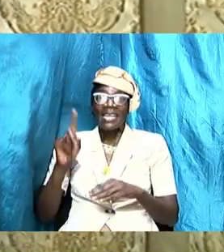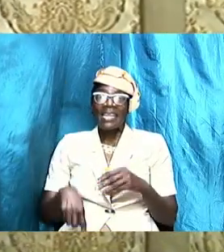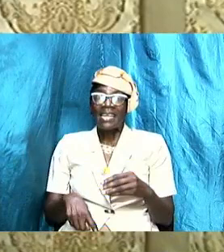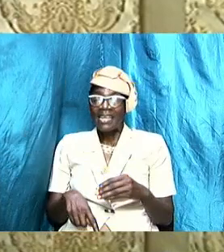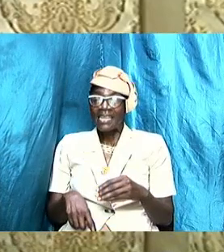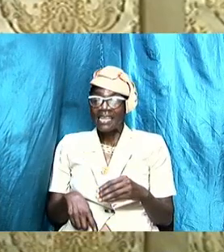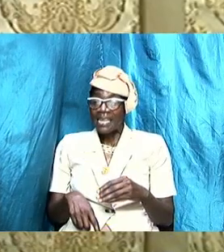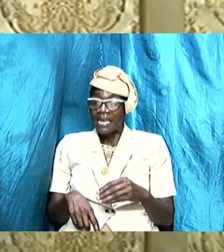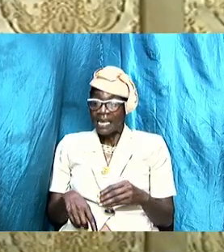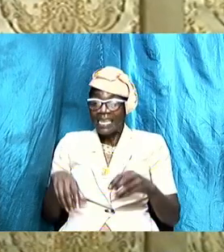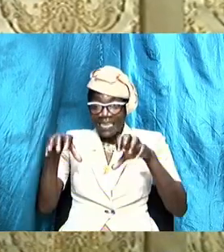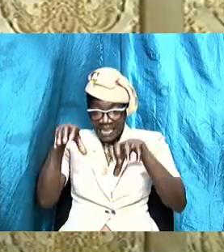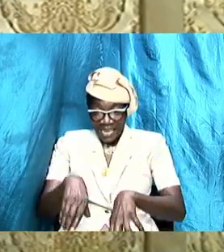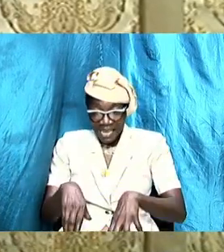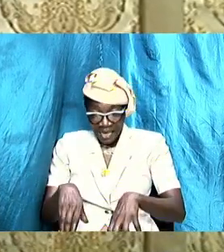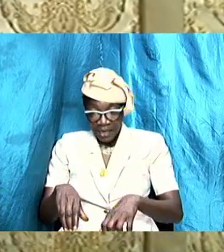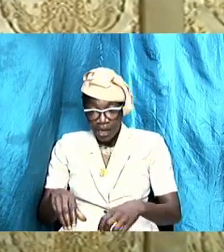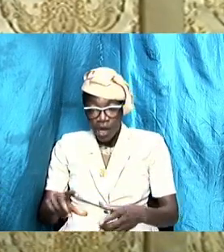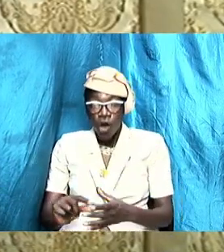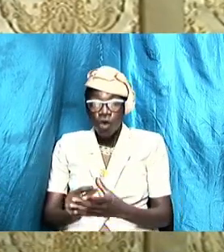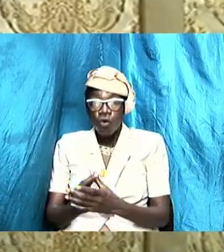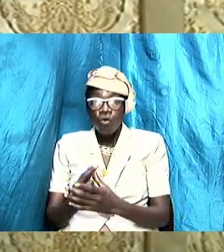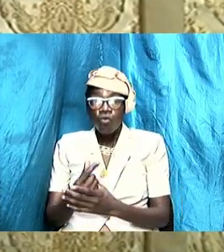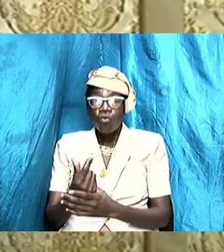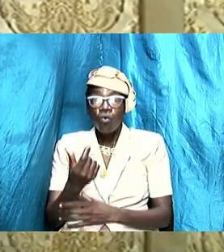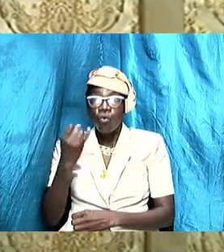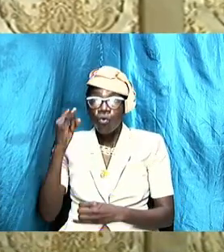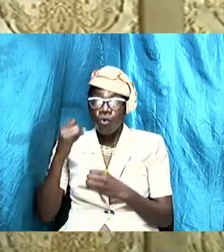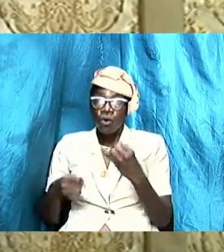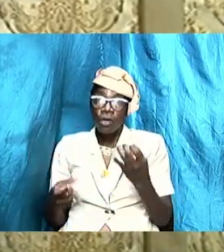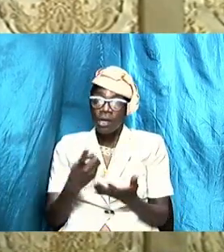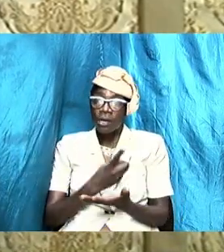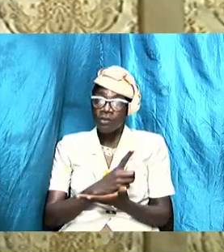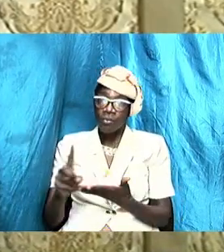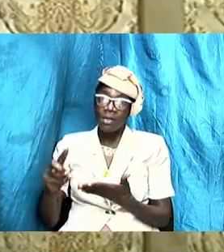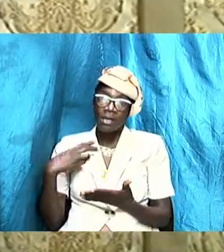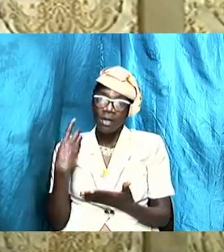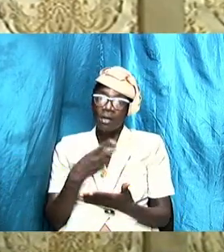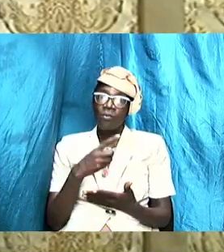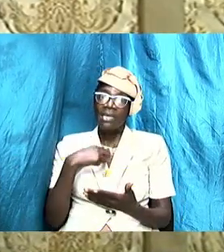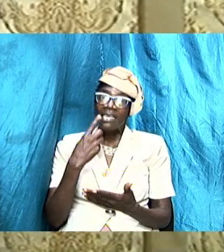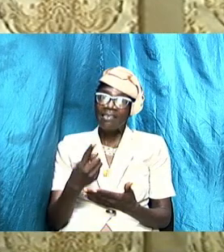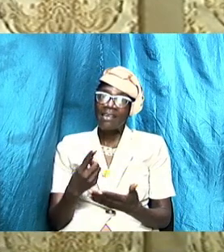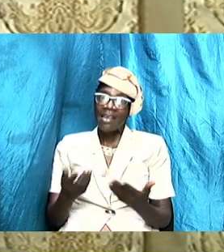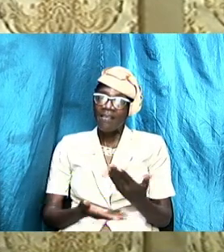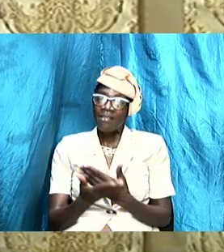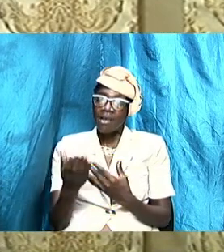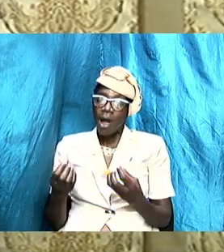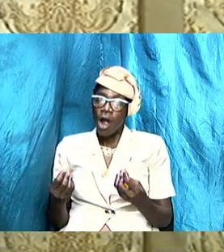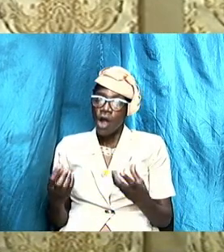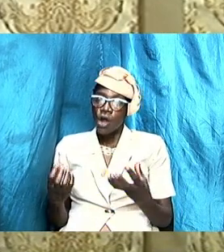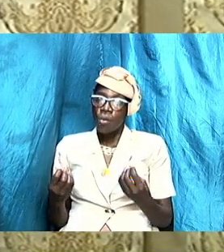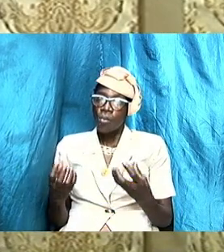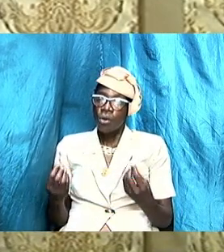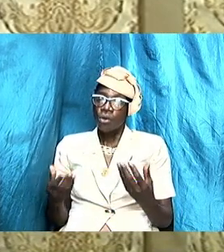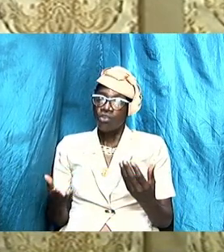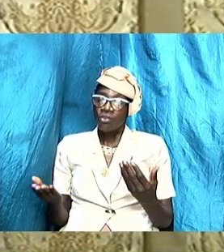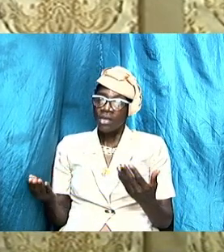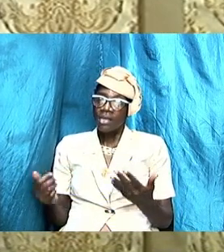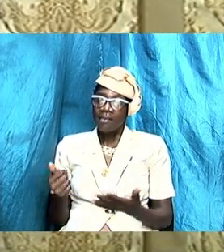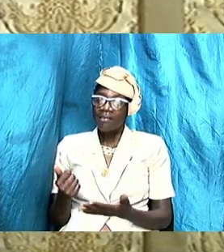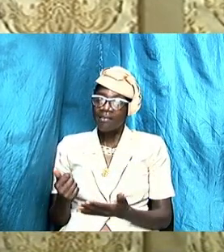advance and so last week we indicated that there are a number of things that